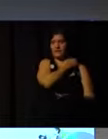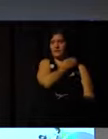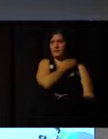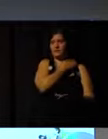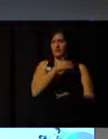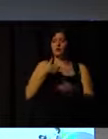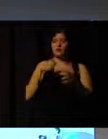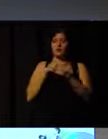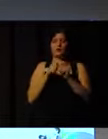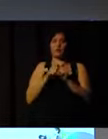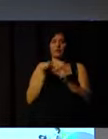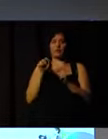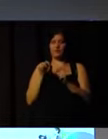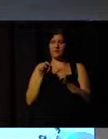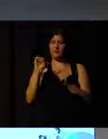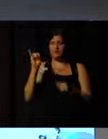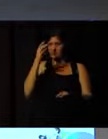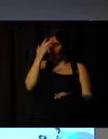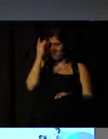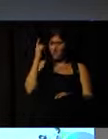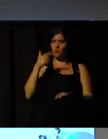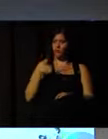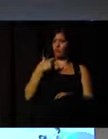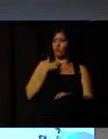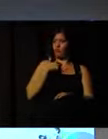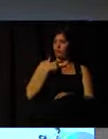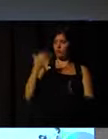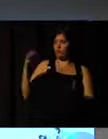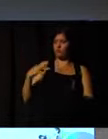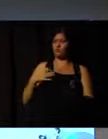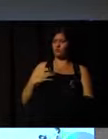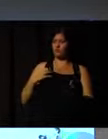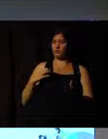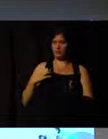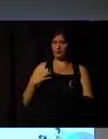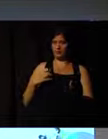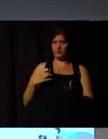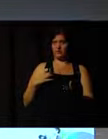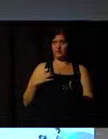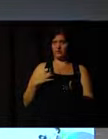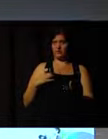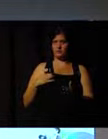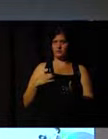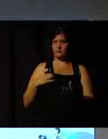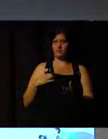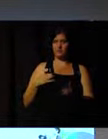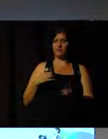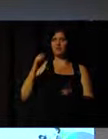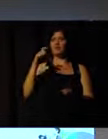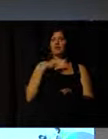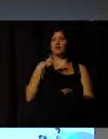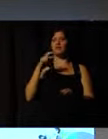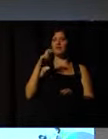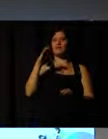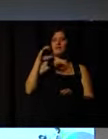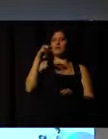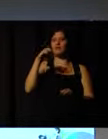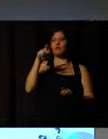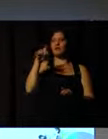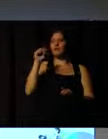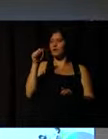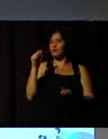is that people want to volunteer because they want to achieve rewards. No way to say